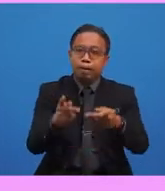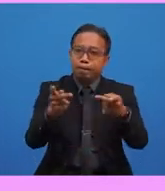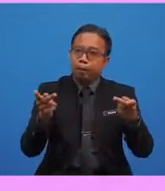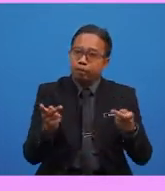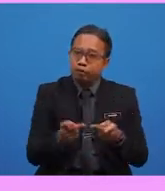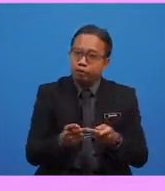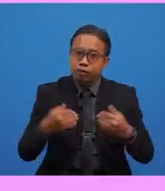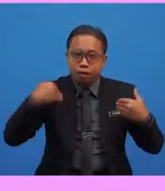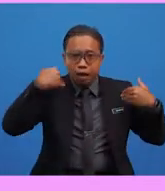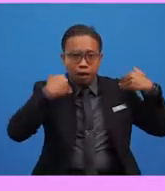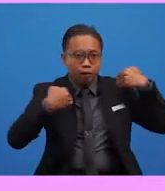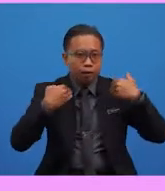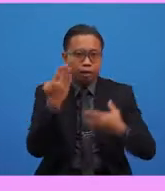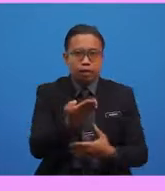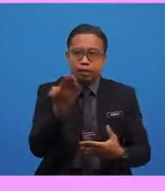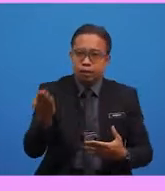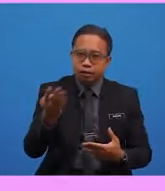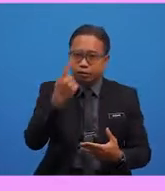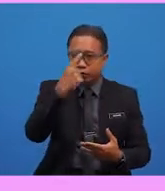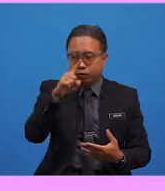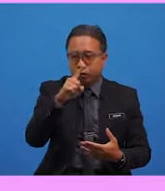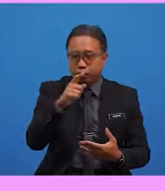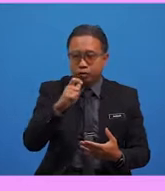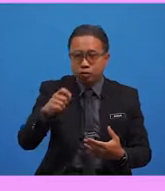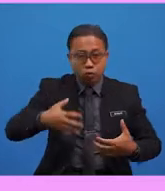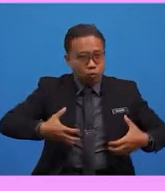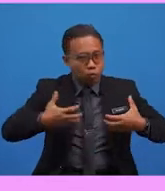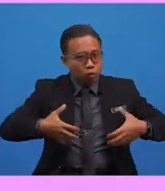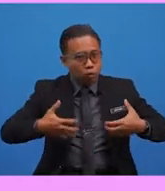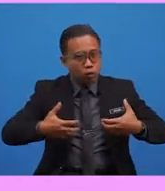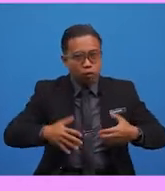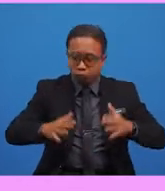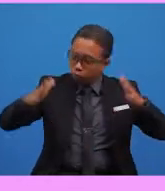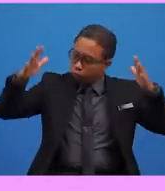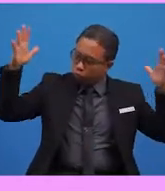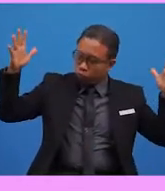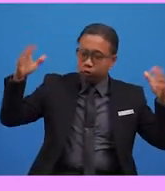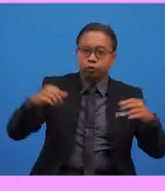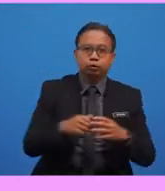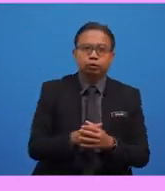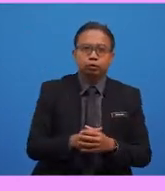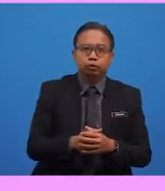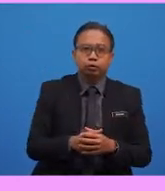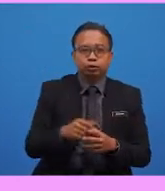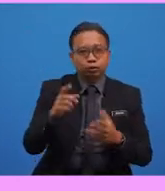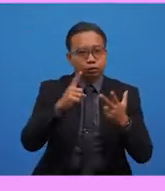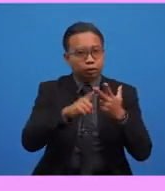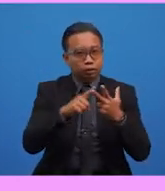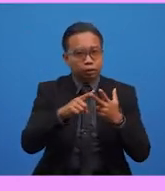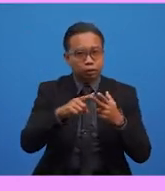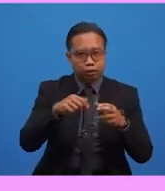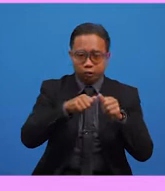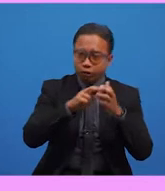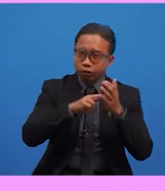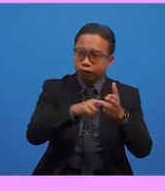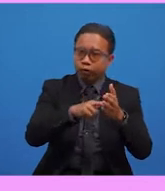animals, and things. For instance, the gorilla is the biggest animal. Thirdly, the can be used when